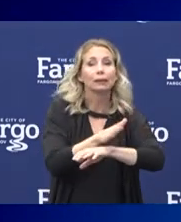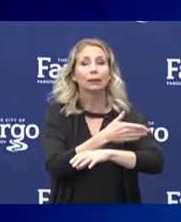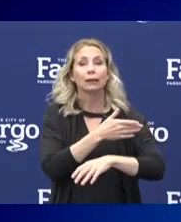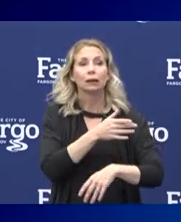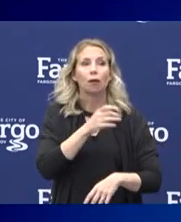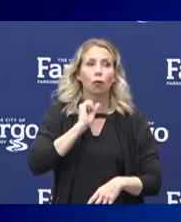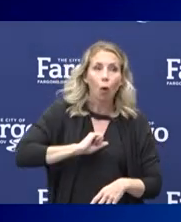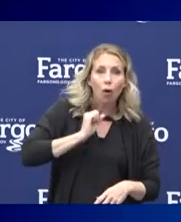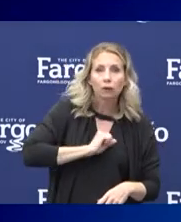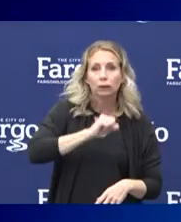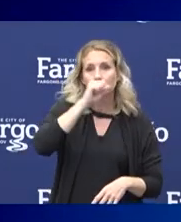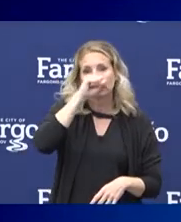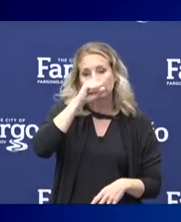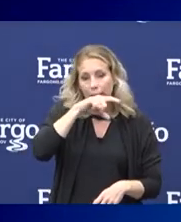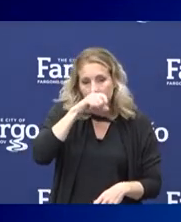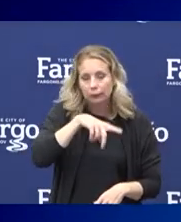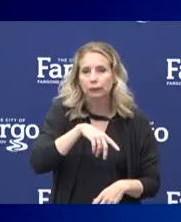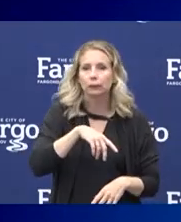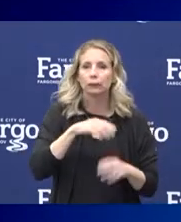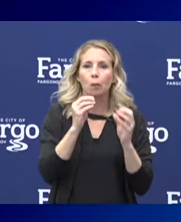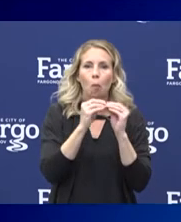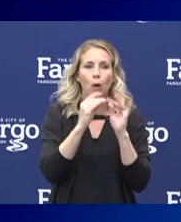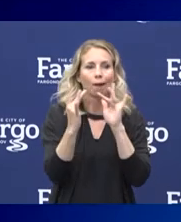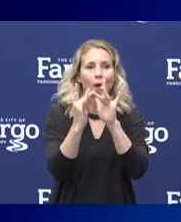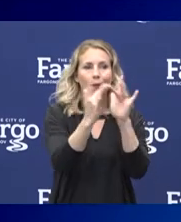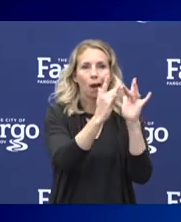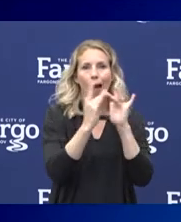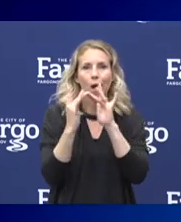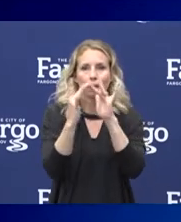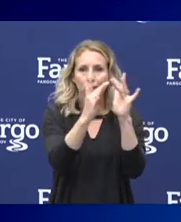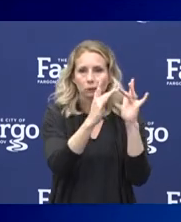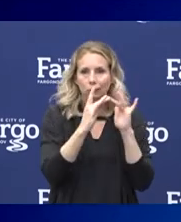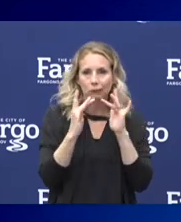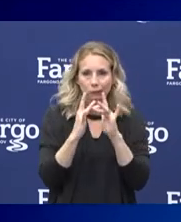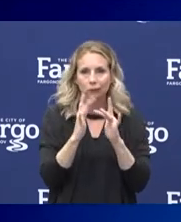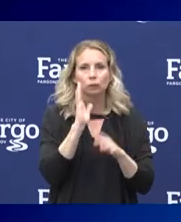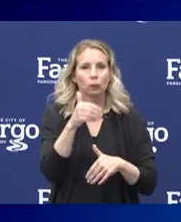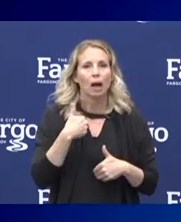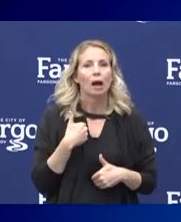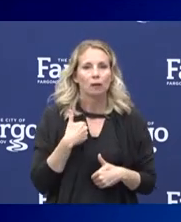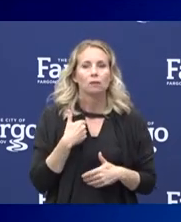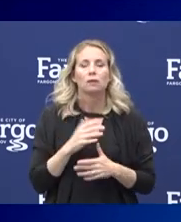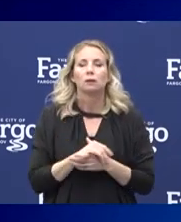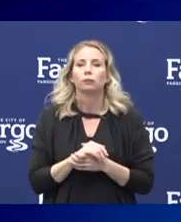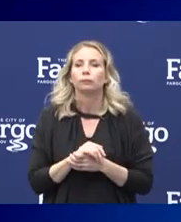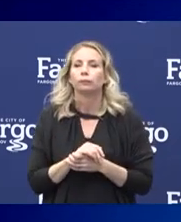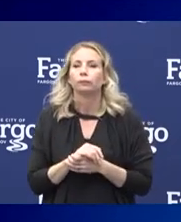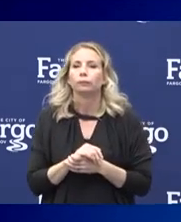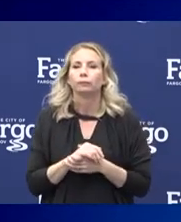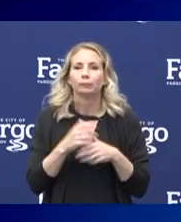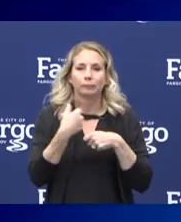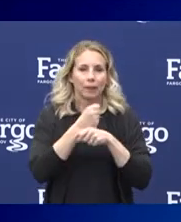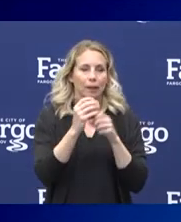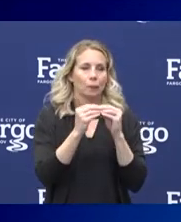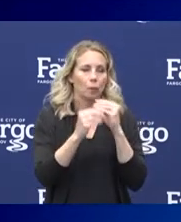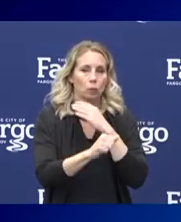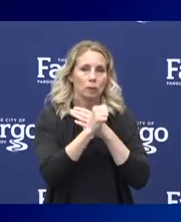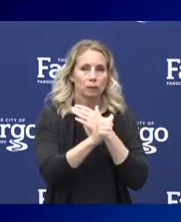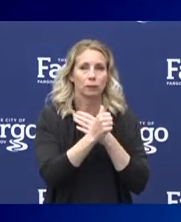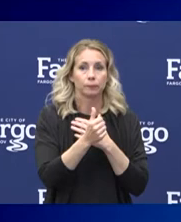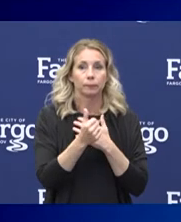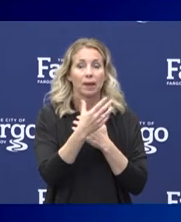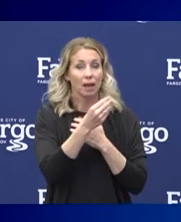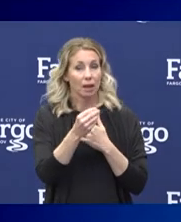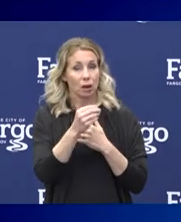And obviously, the more contacts you have, the greater likelihood you're going to come in contact with someone with this. We also know that relative humidity